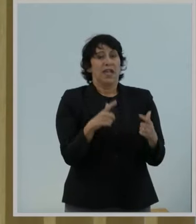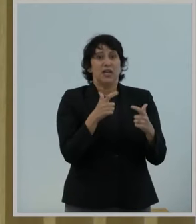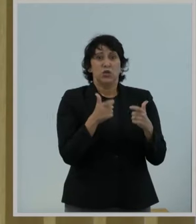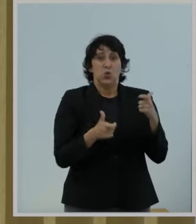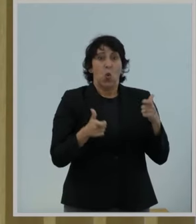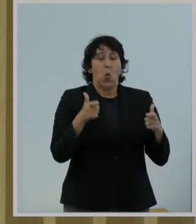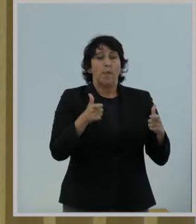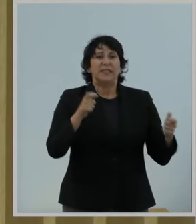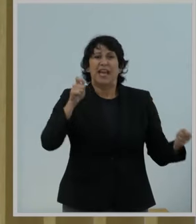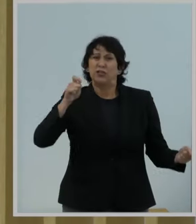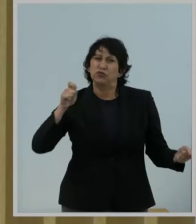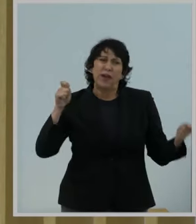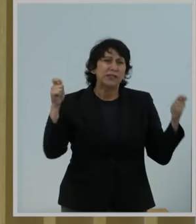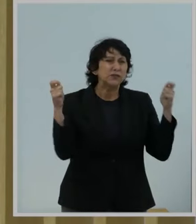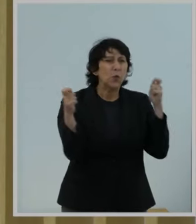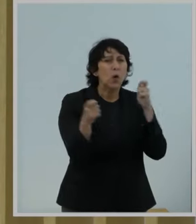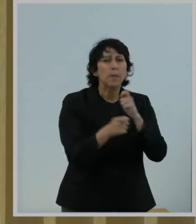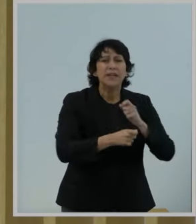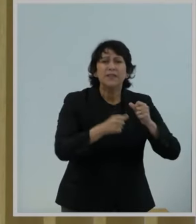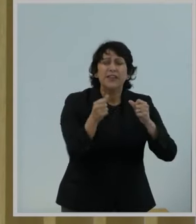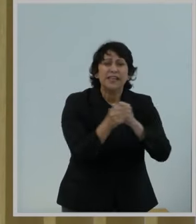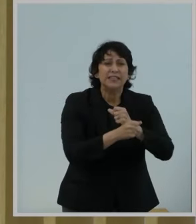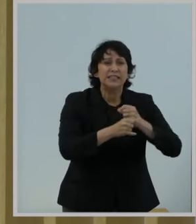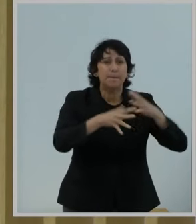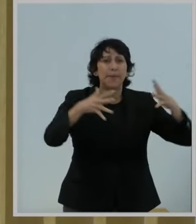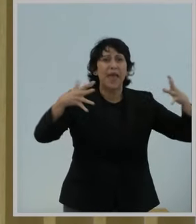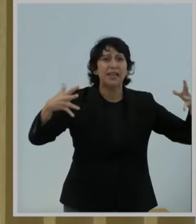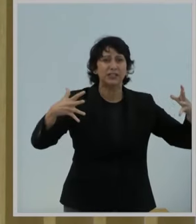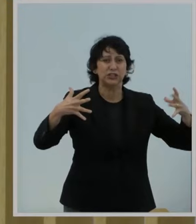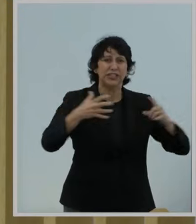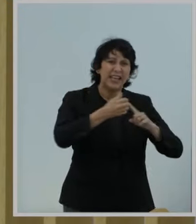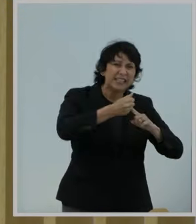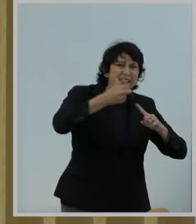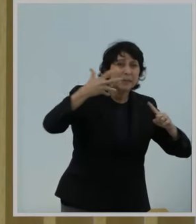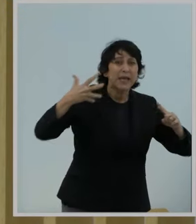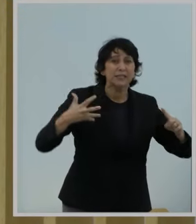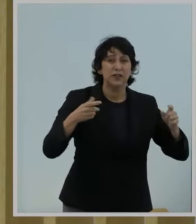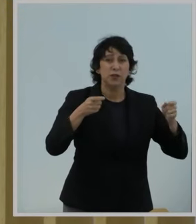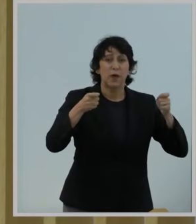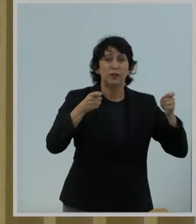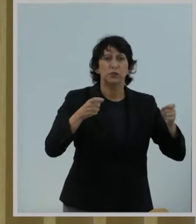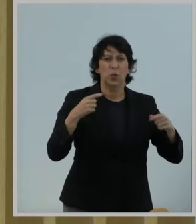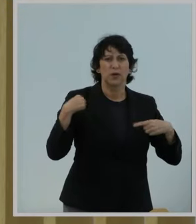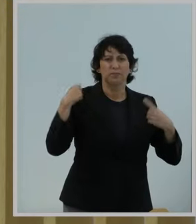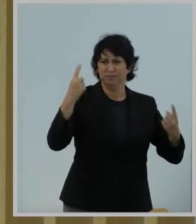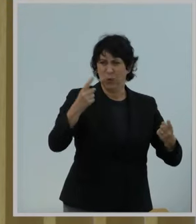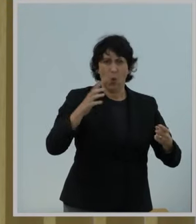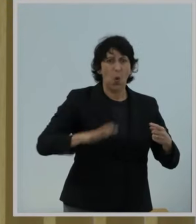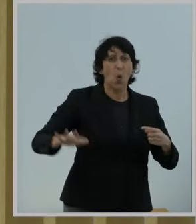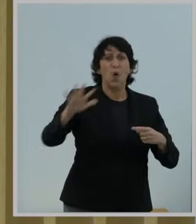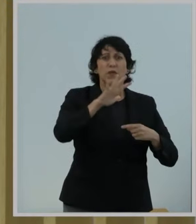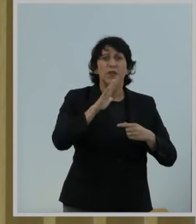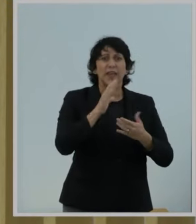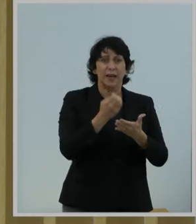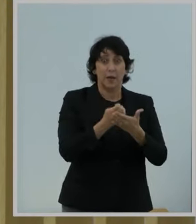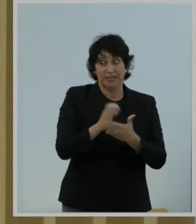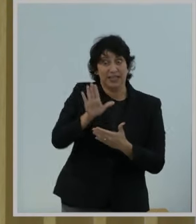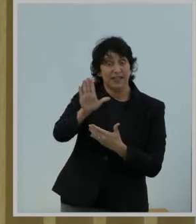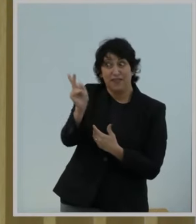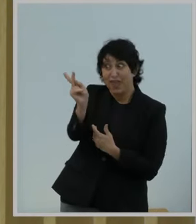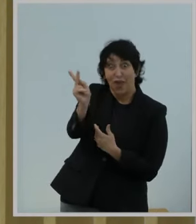expansion in the agency's regulatory authority over the national economy. Their words.